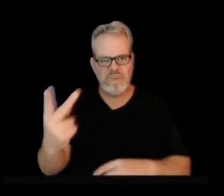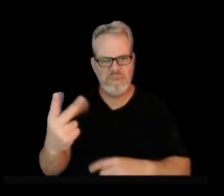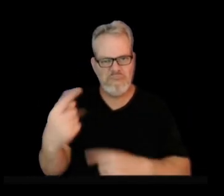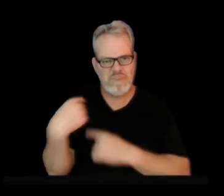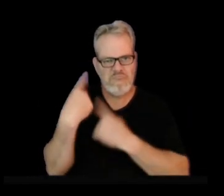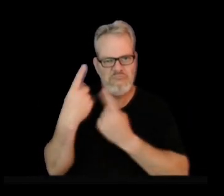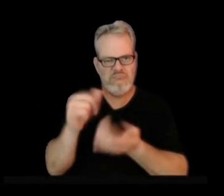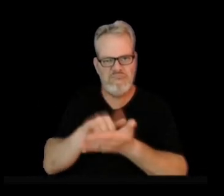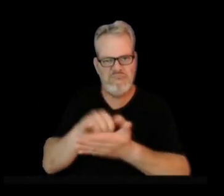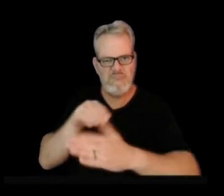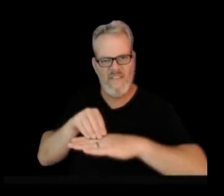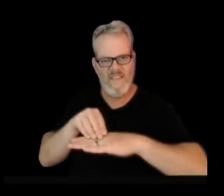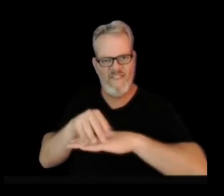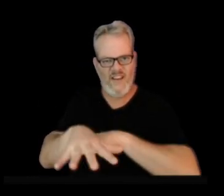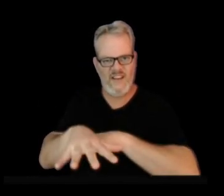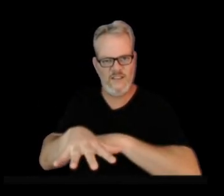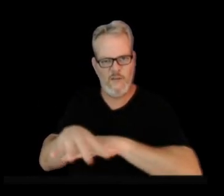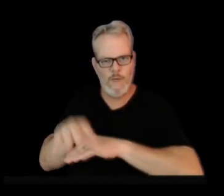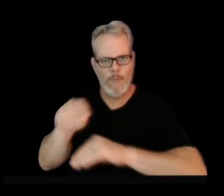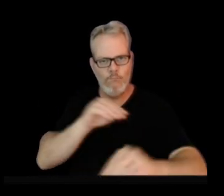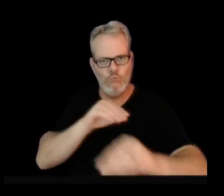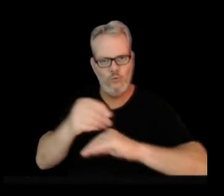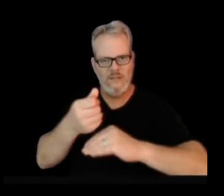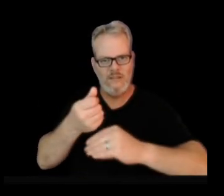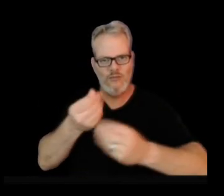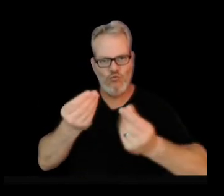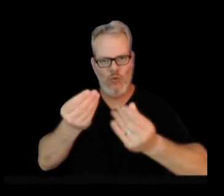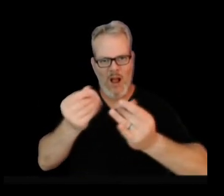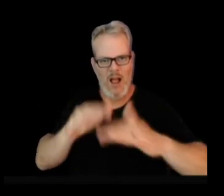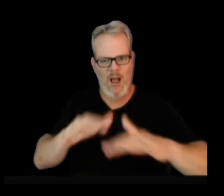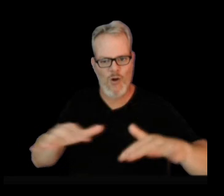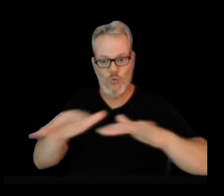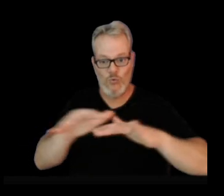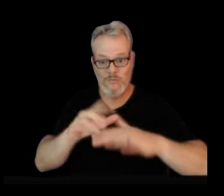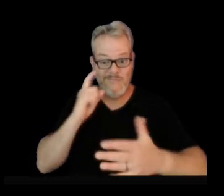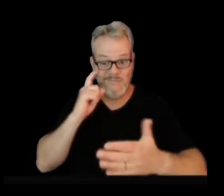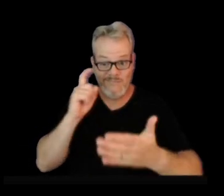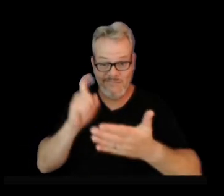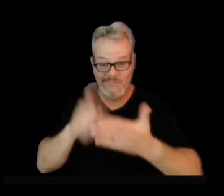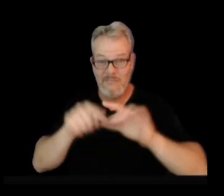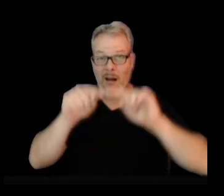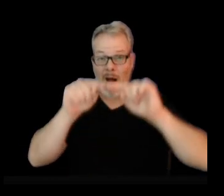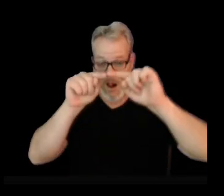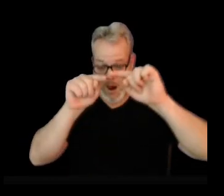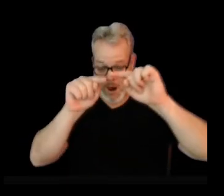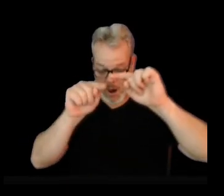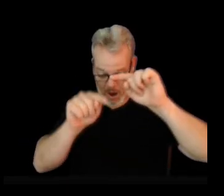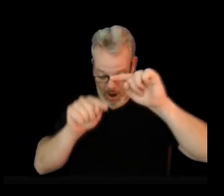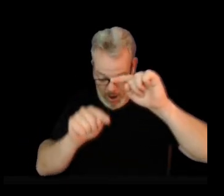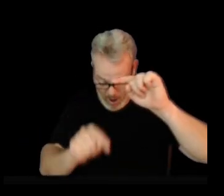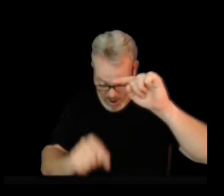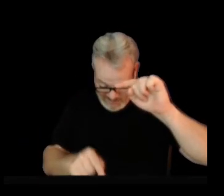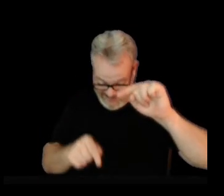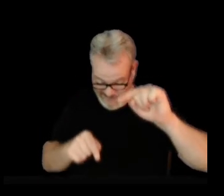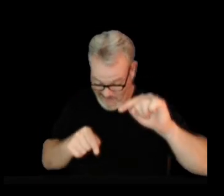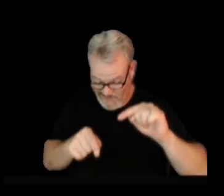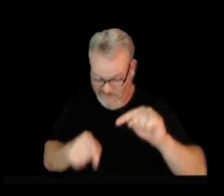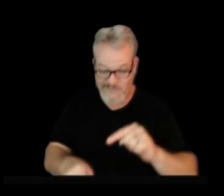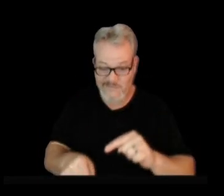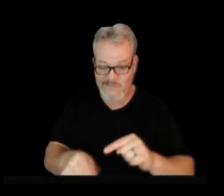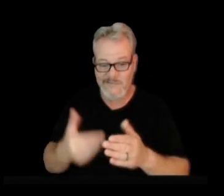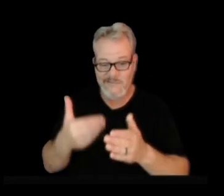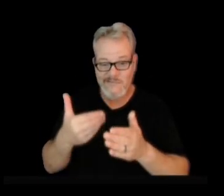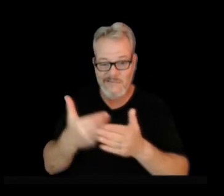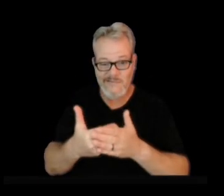ground motion, but this is true all the way down to the coastline as well. You can see the station all the way by Holy